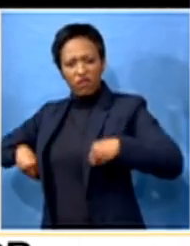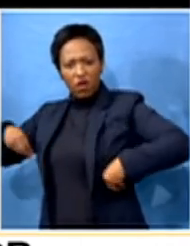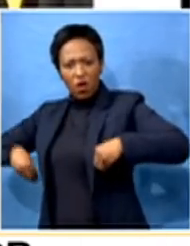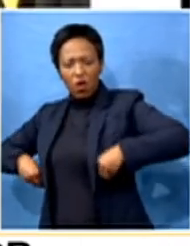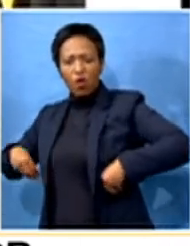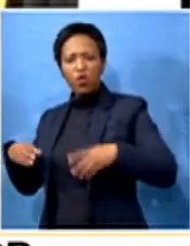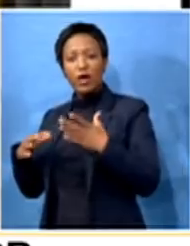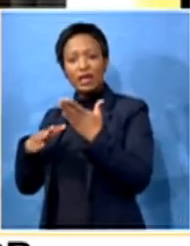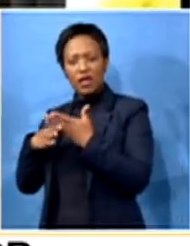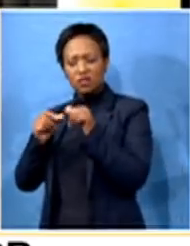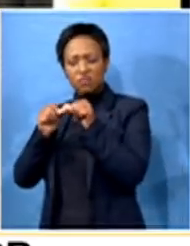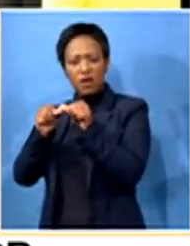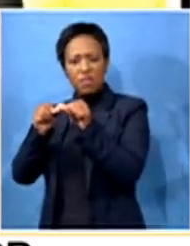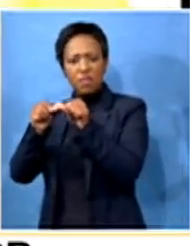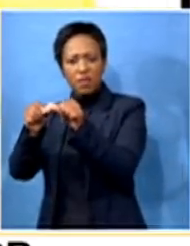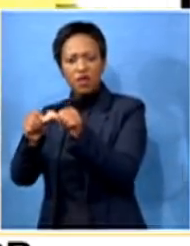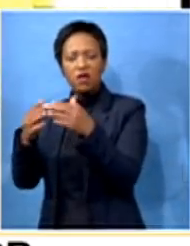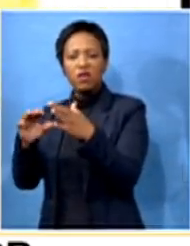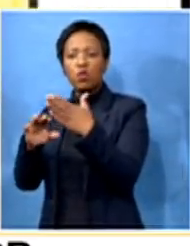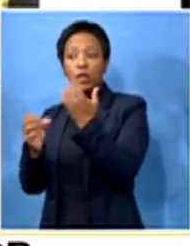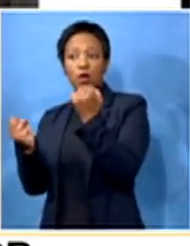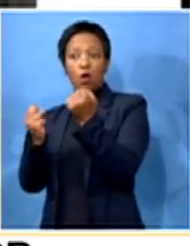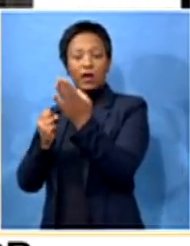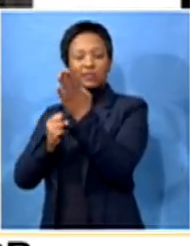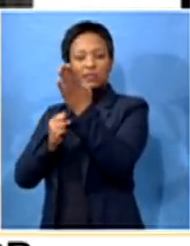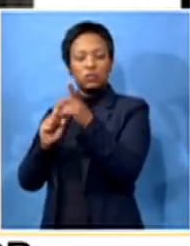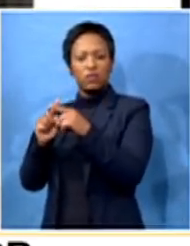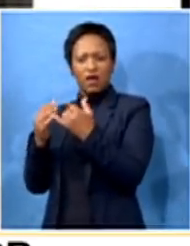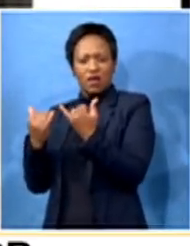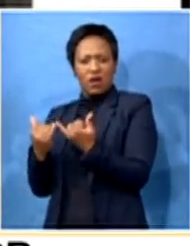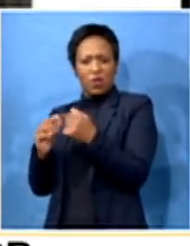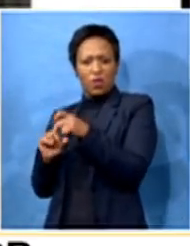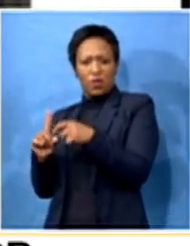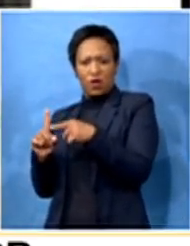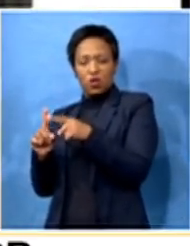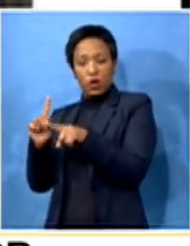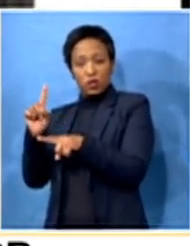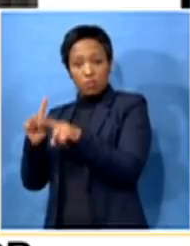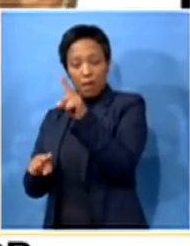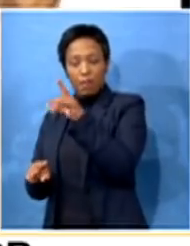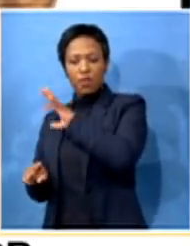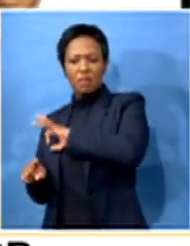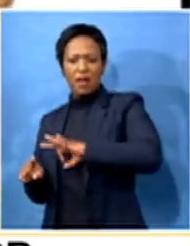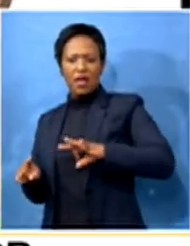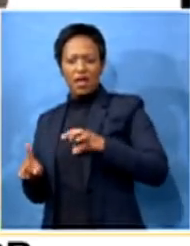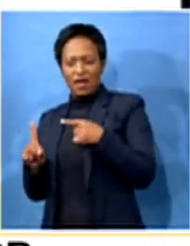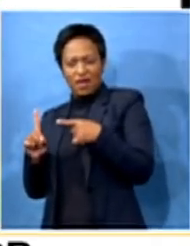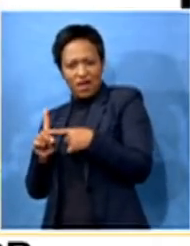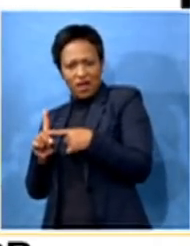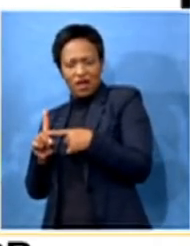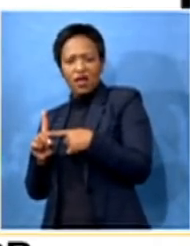case that is ongoing before the courts. And for this reason, you had to remove her as mayor. So that